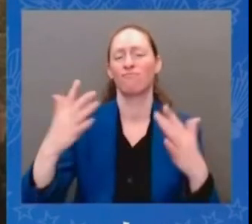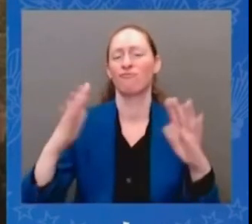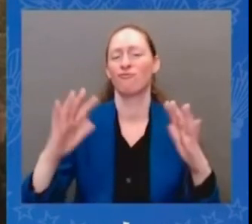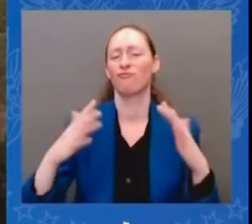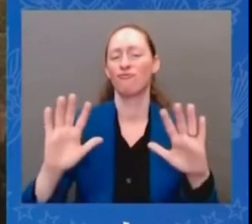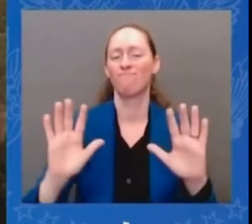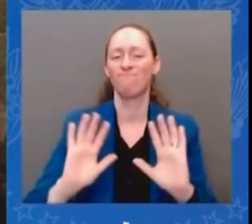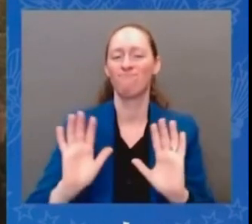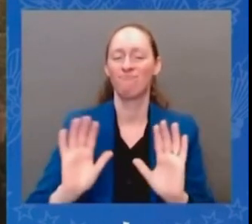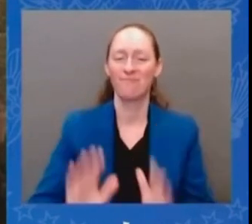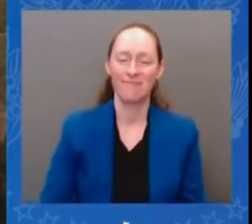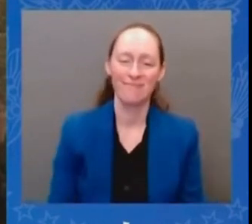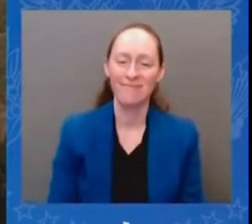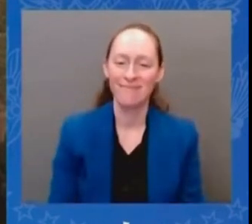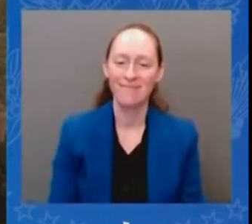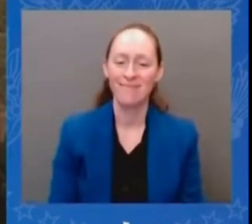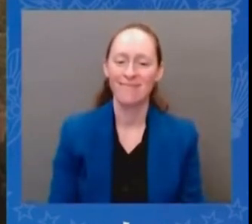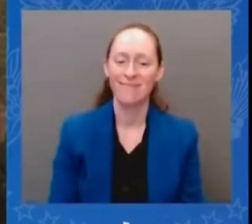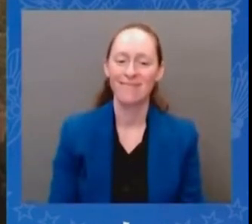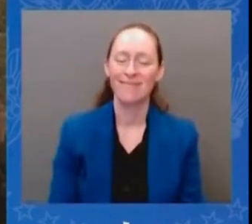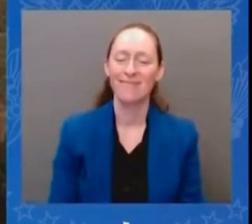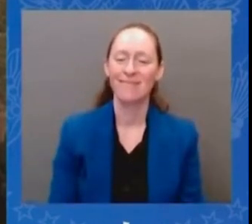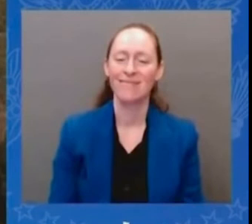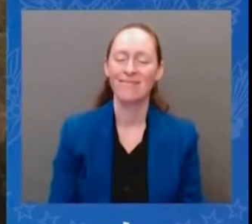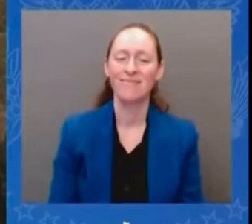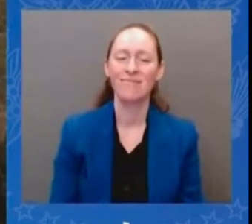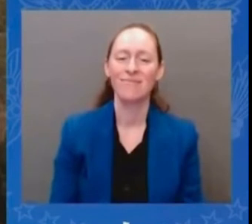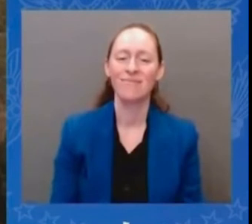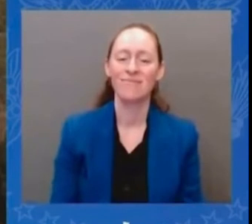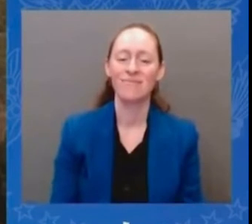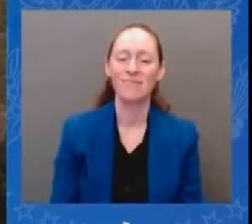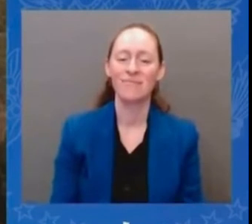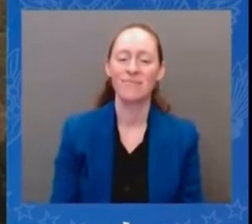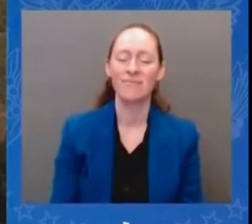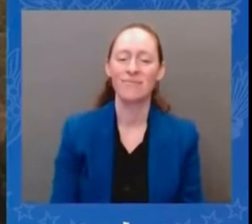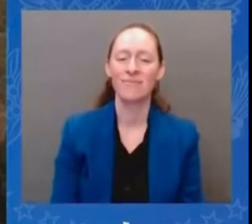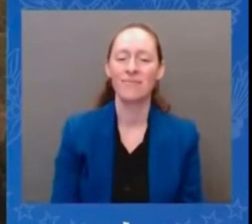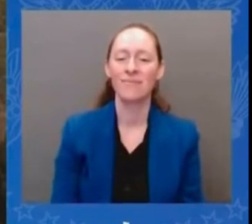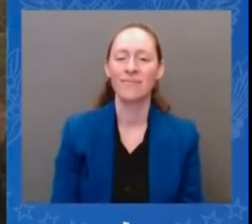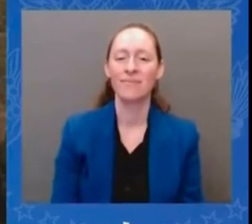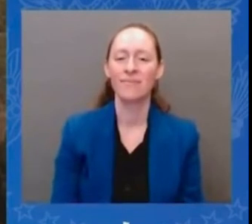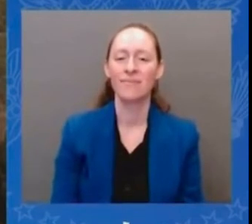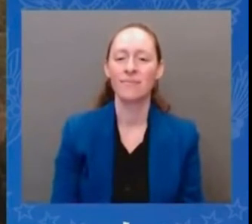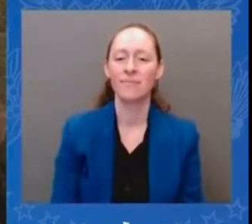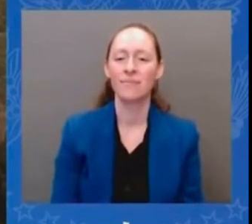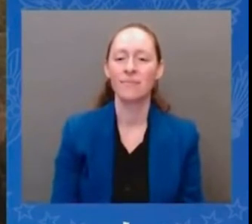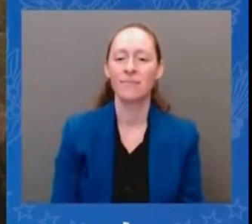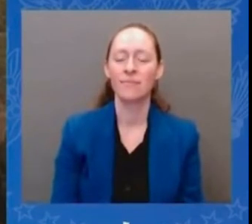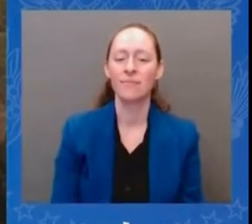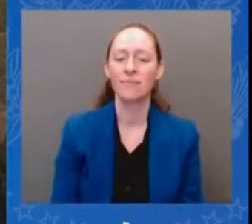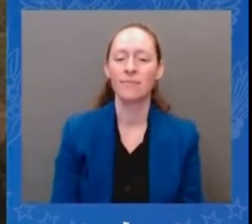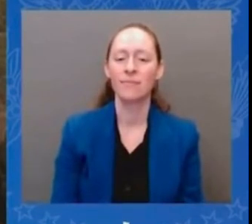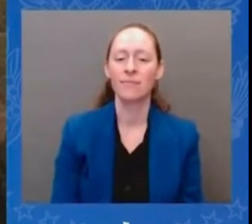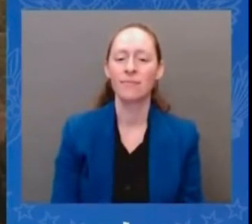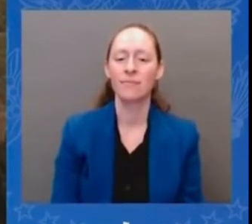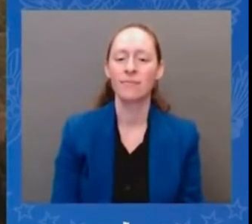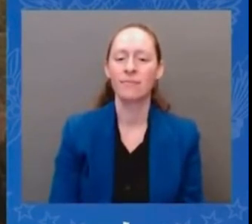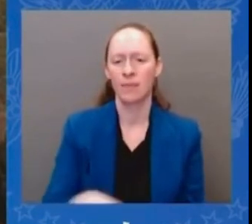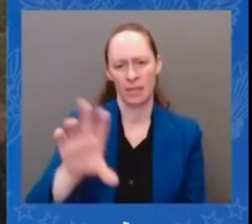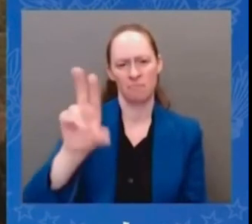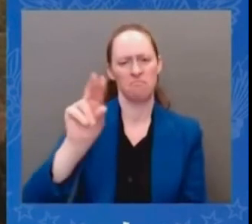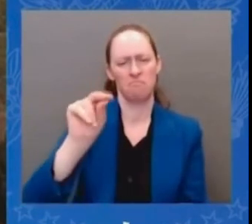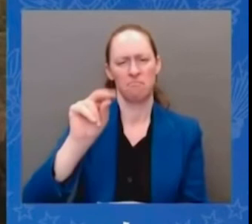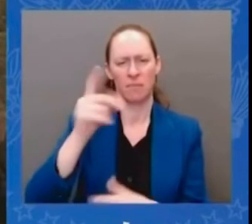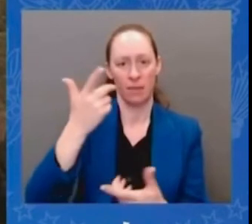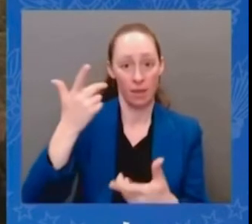i i i i don't think there's enough votes to codify unless something happens unusual in the house i think we're going to get